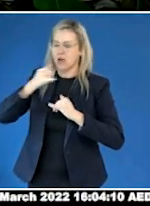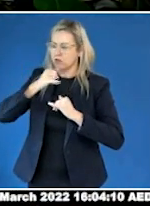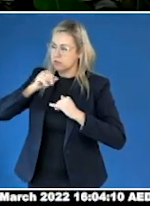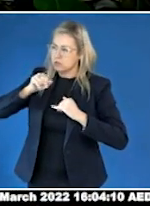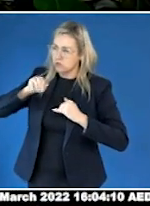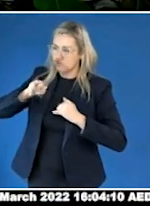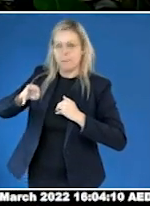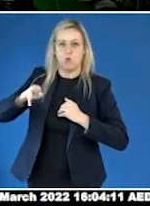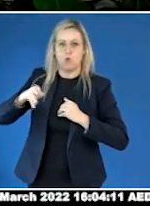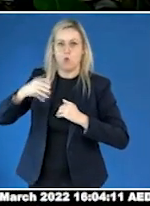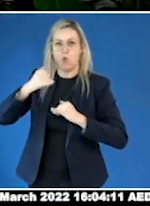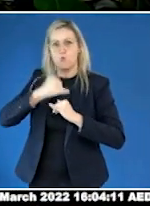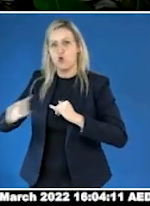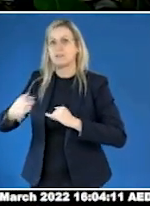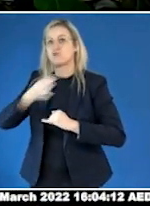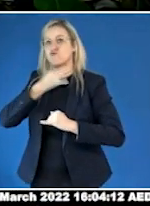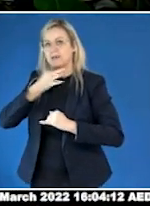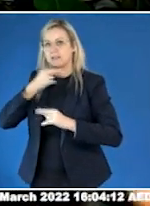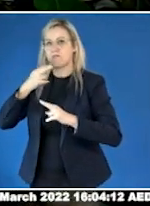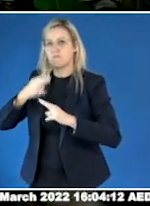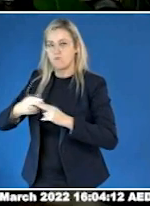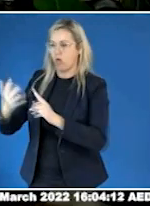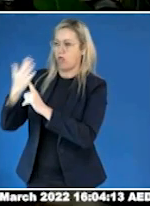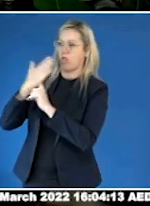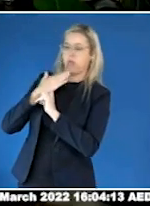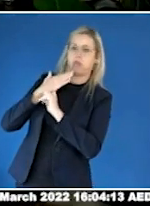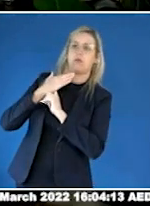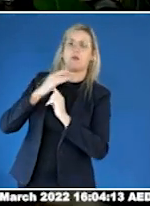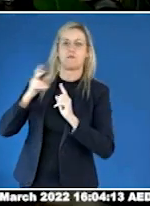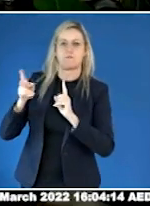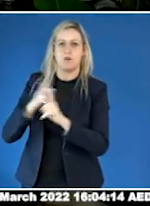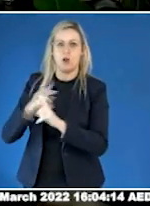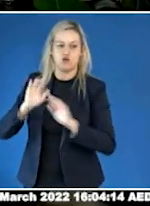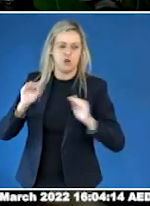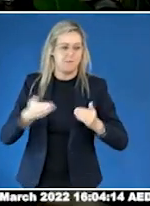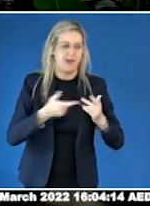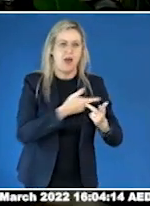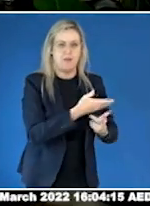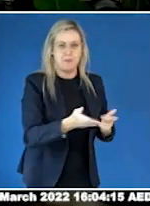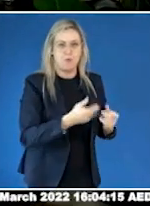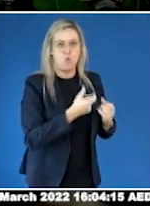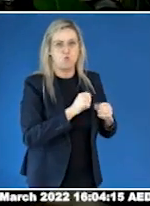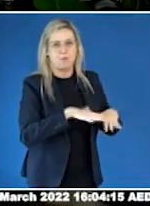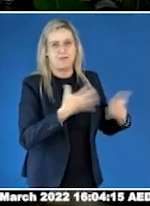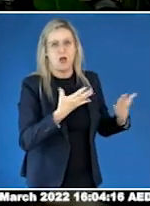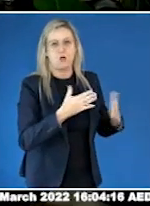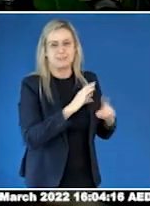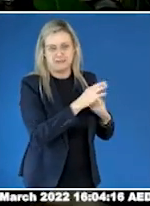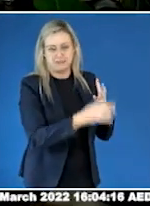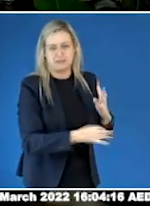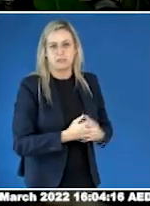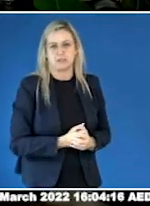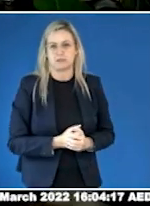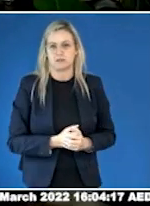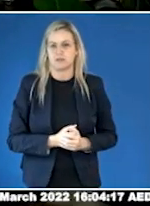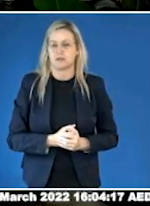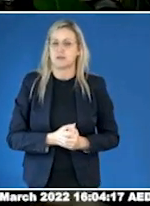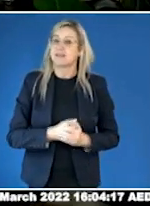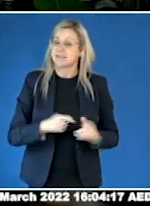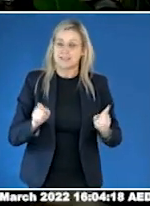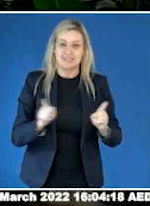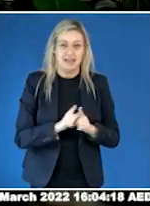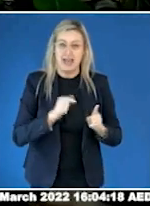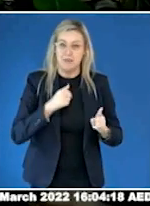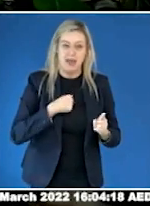-autistic women. While these statistics are shocking, it is the personal story shared by our survey respondents that